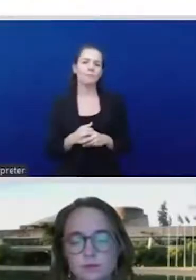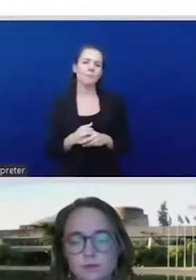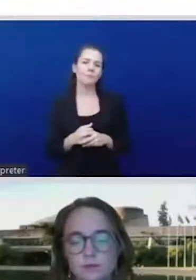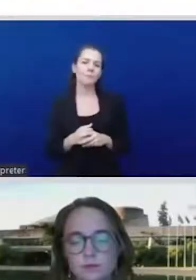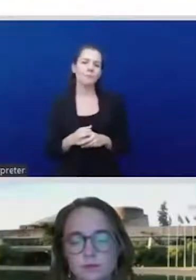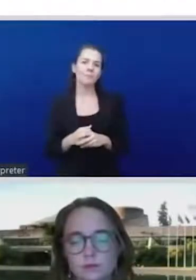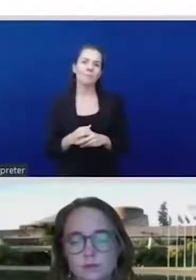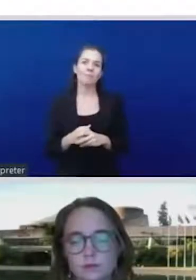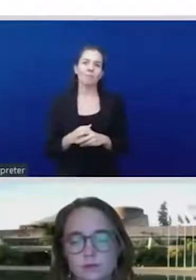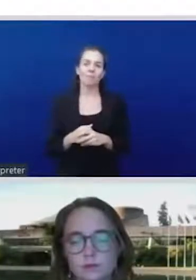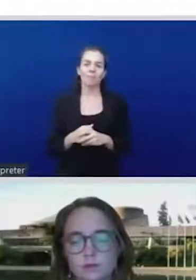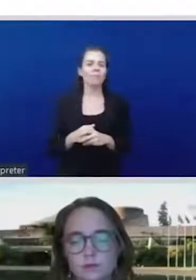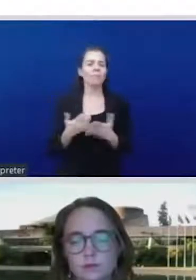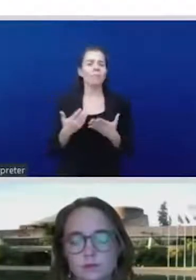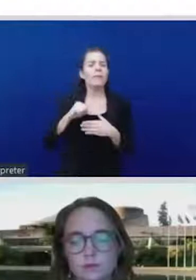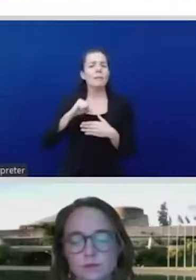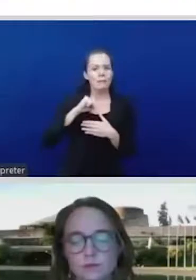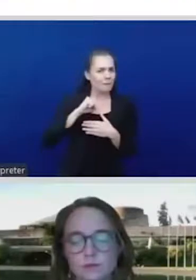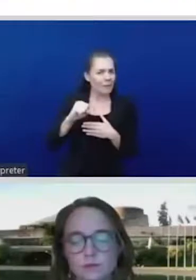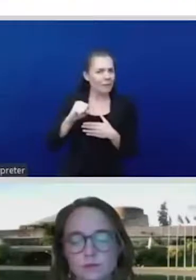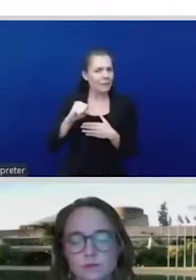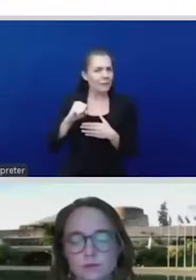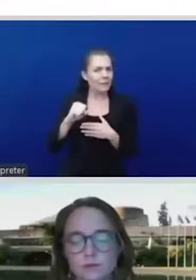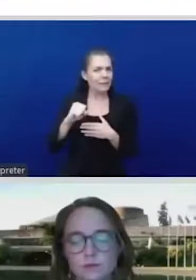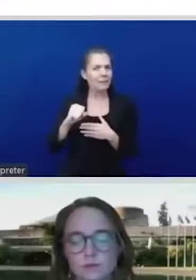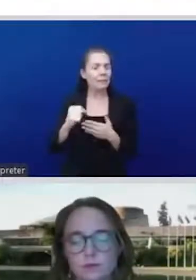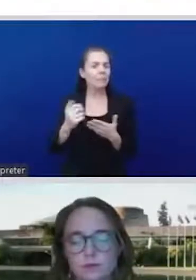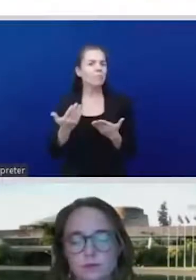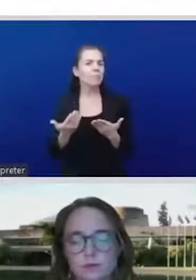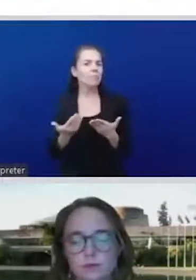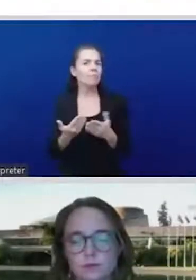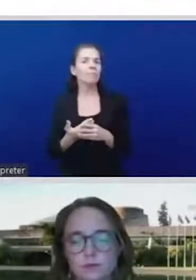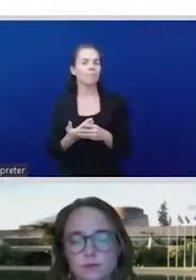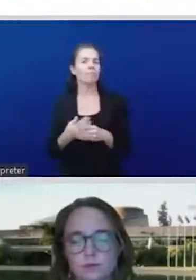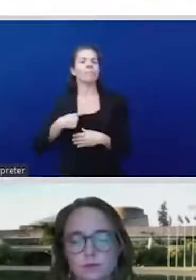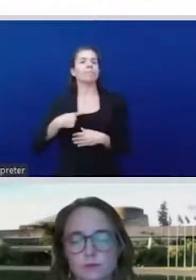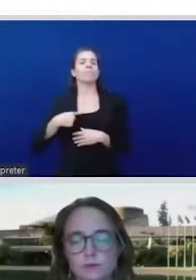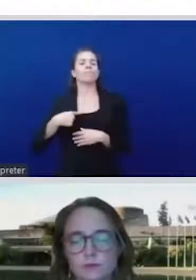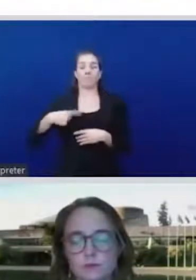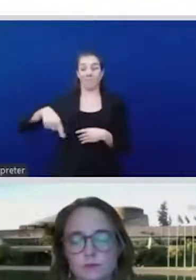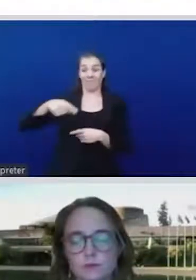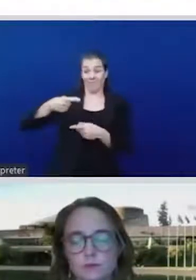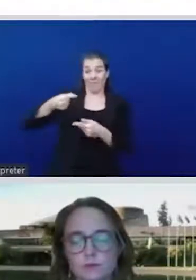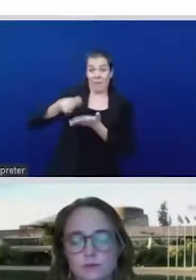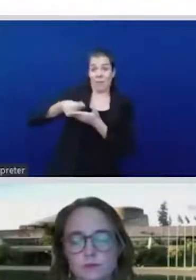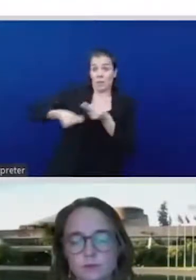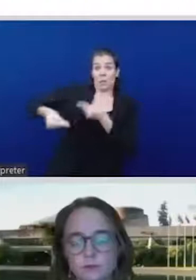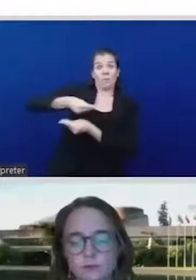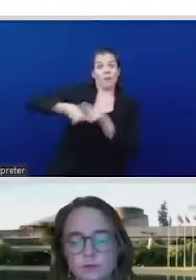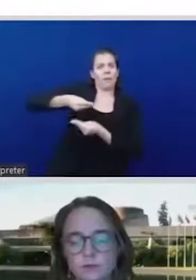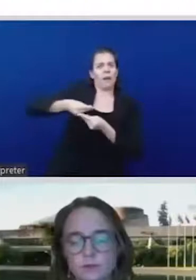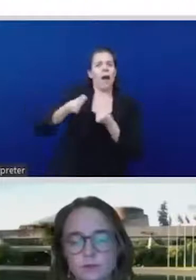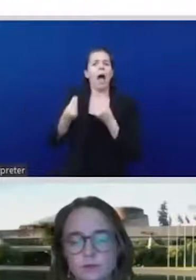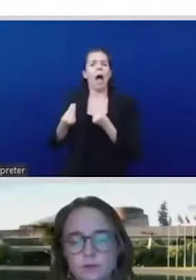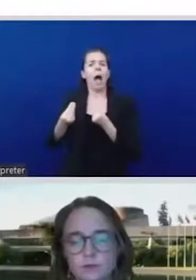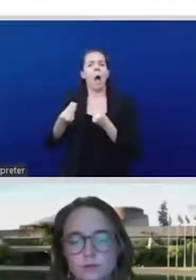our countries. And many of the things that we were told could not be done because it would not be sending the right signals to